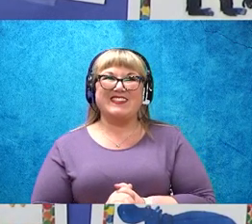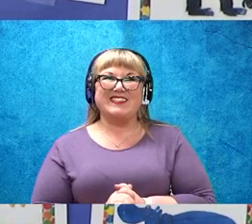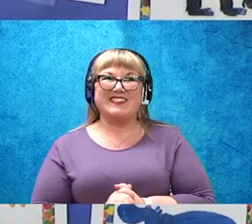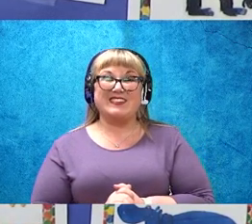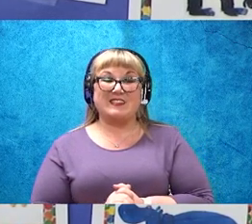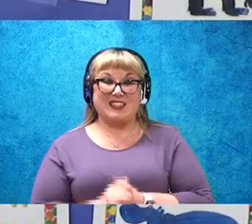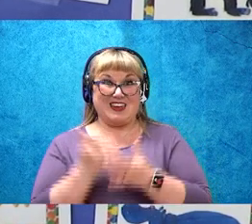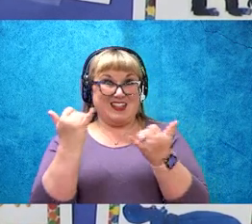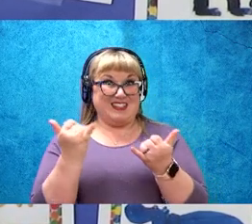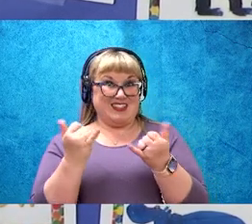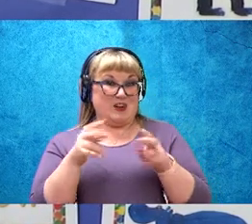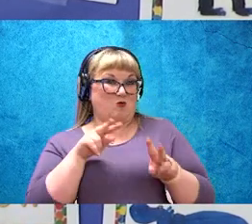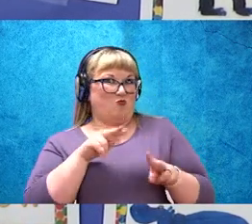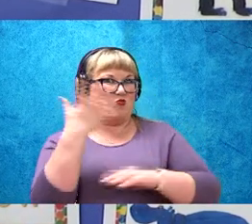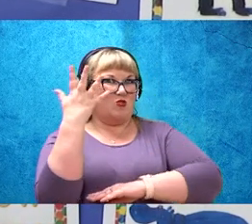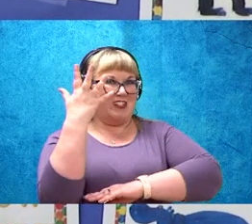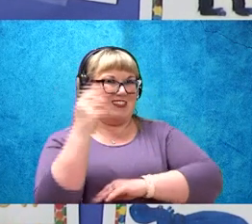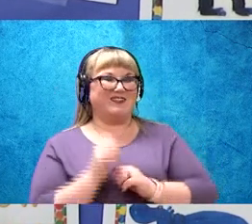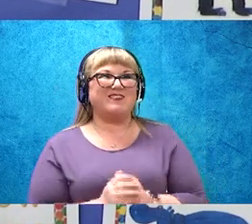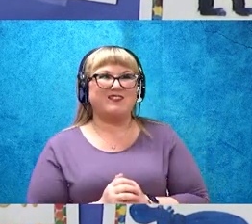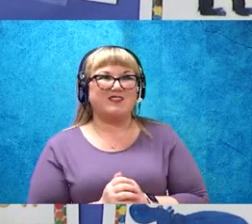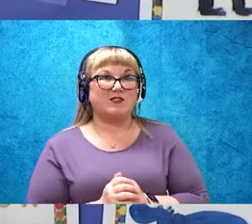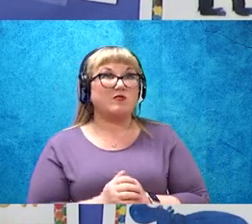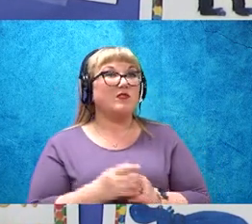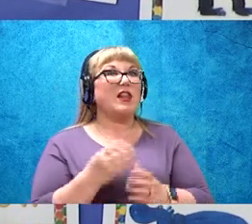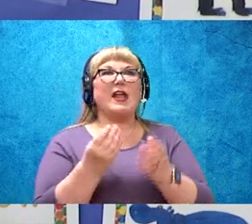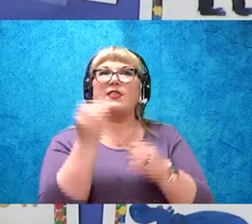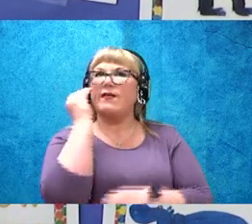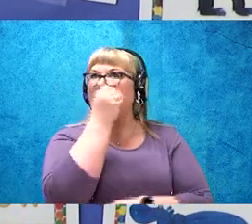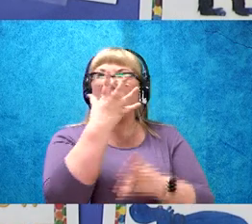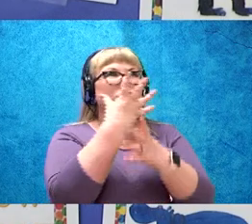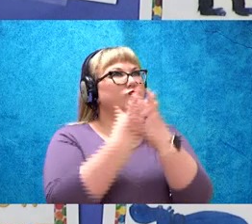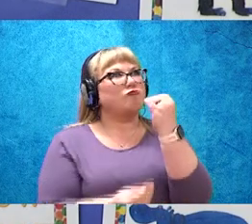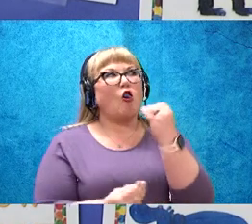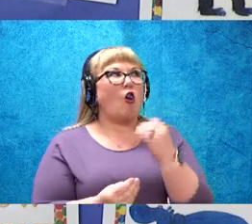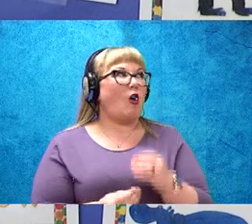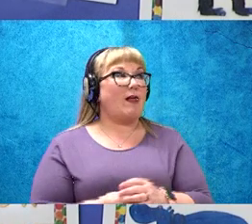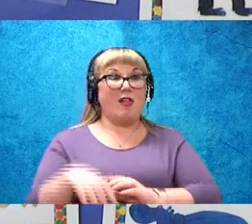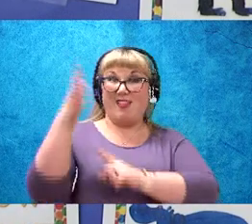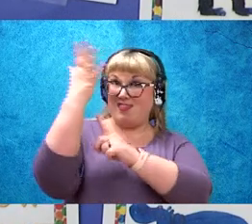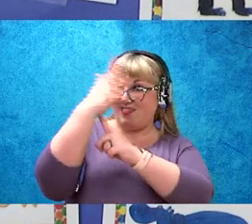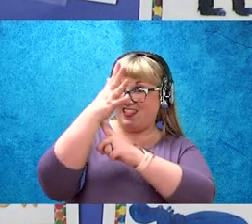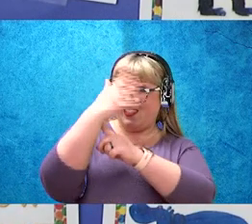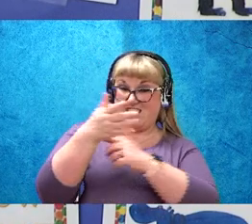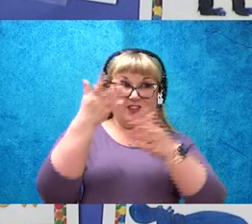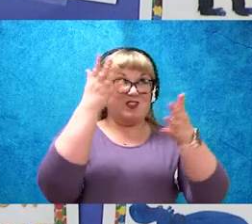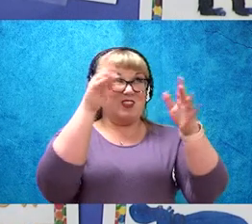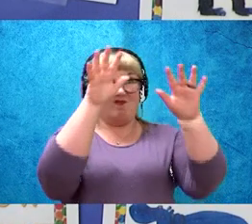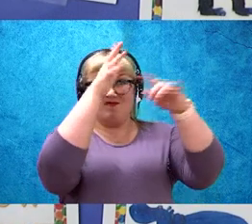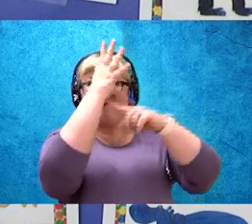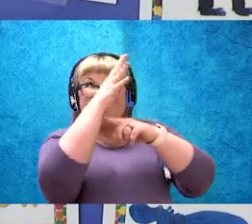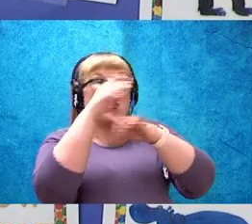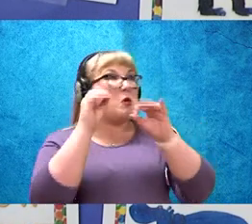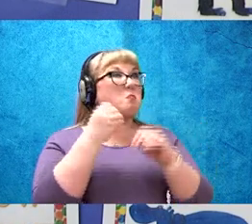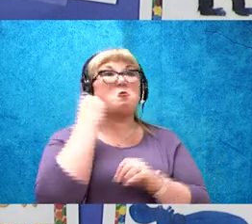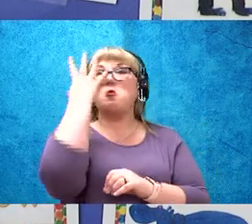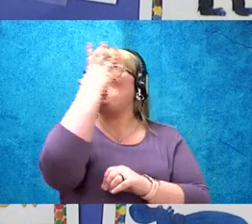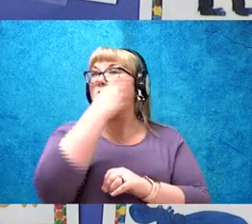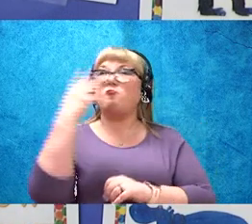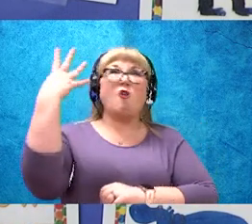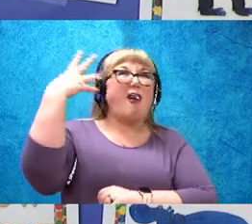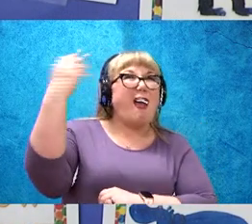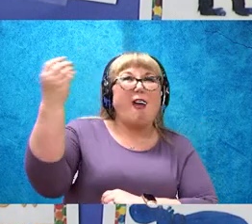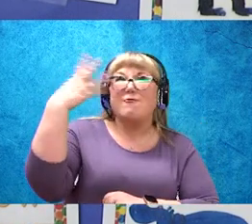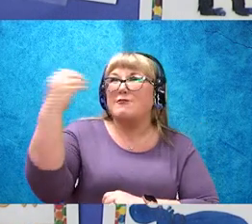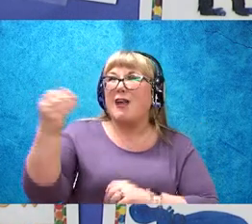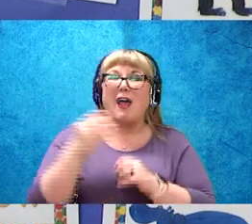Now, look at our tree. The flowers are gone. The leaves are all in. Lovely weather outside.